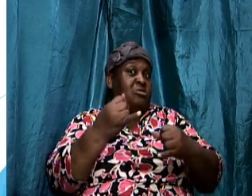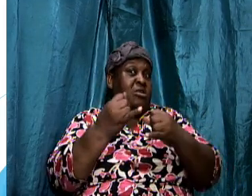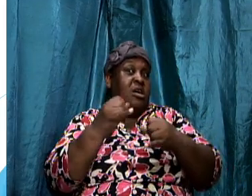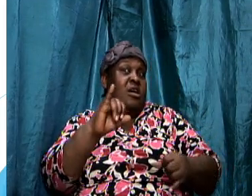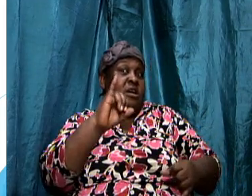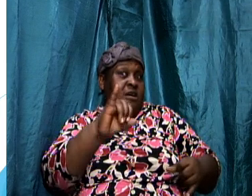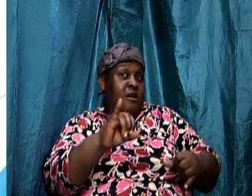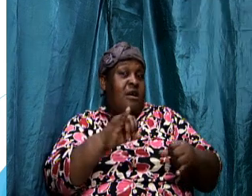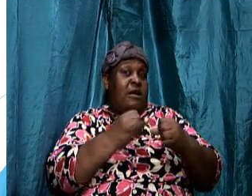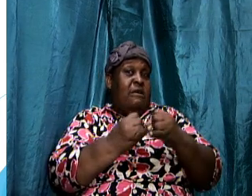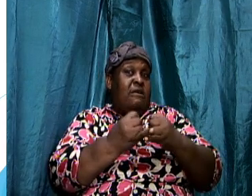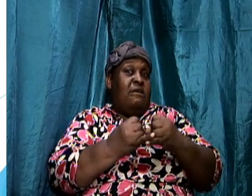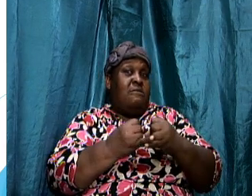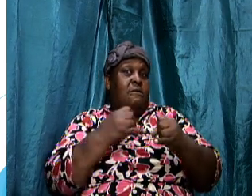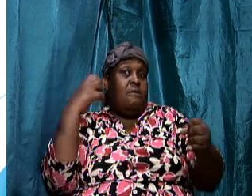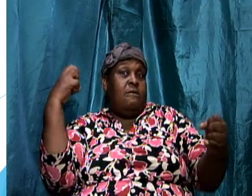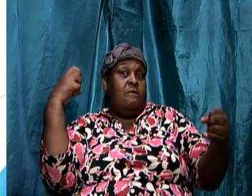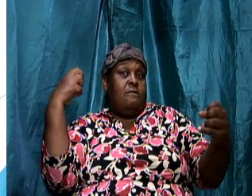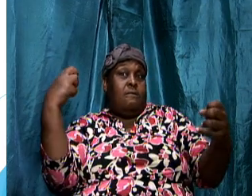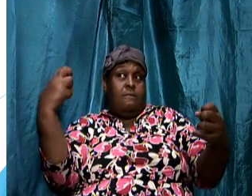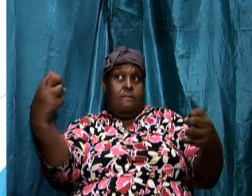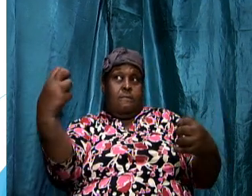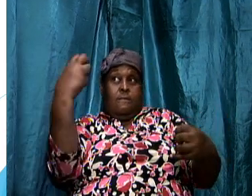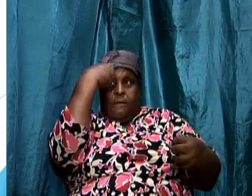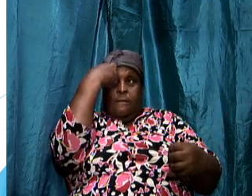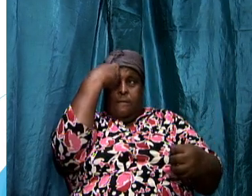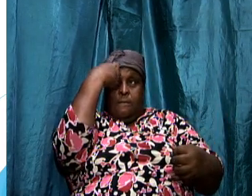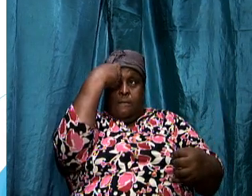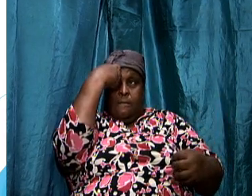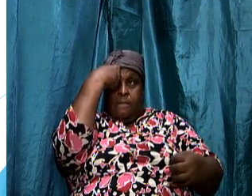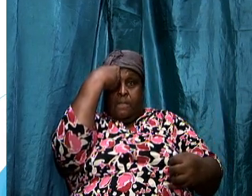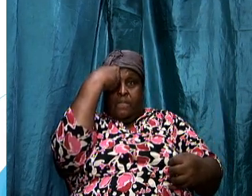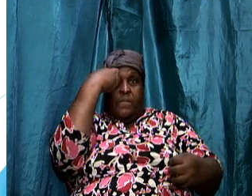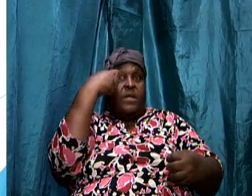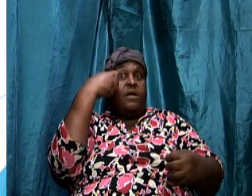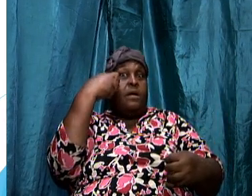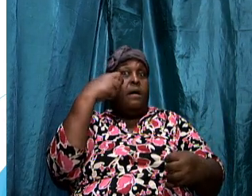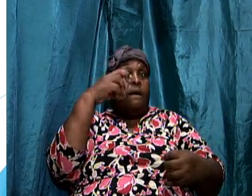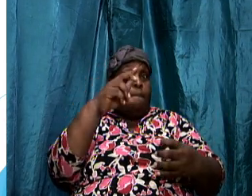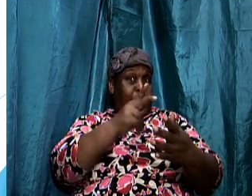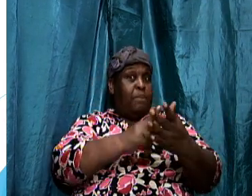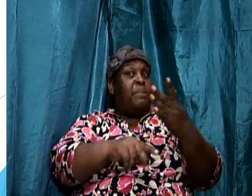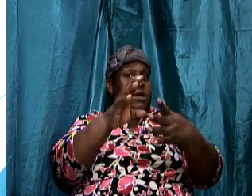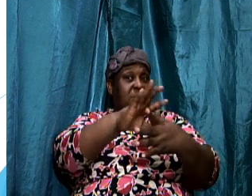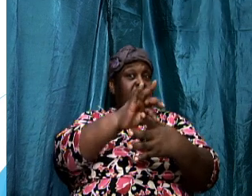spiking it connects to your face a piece of your flesh from your face is torn off